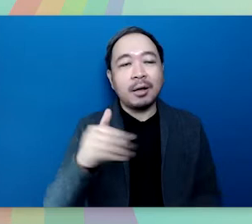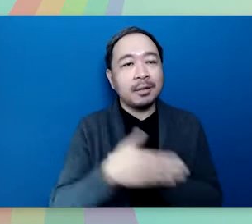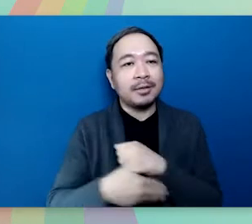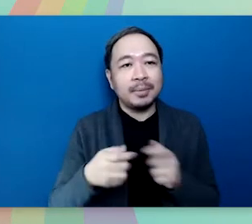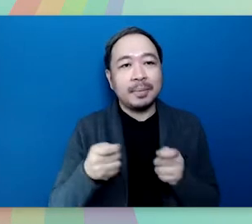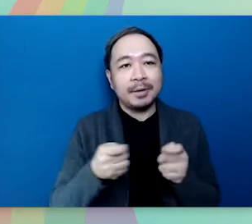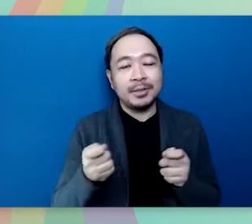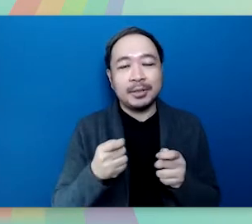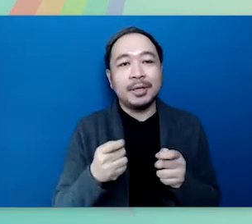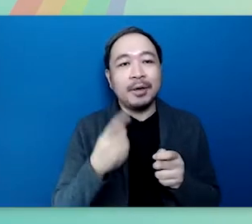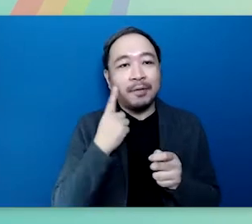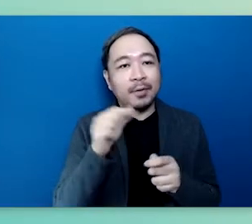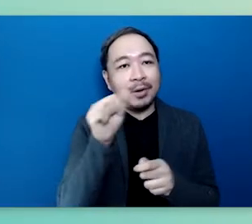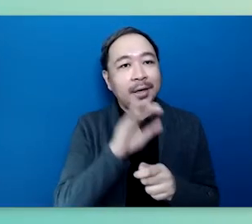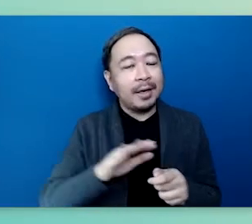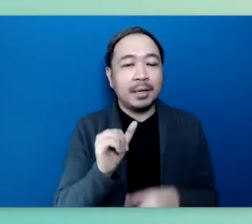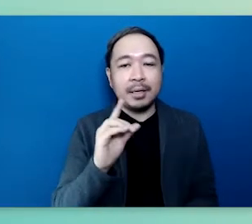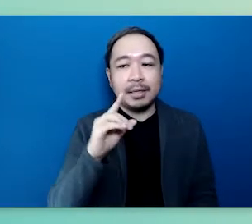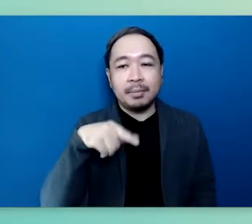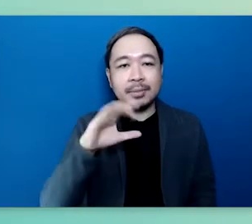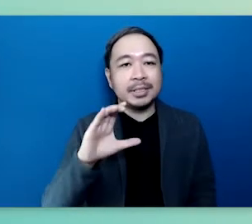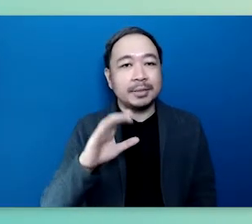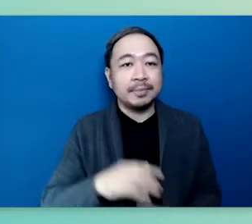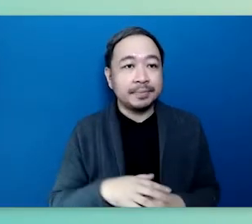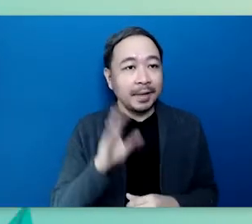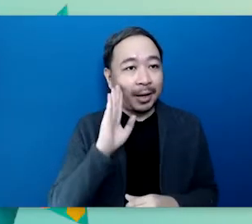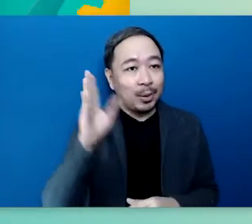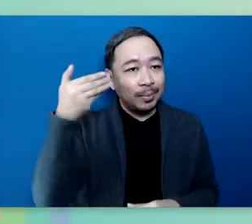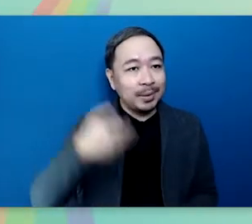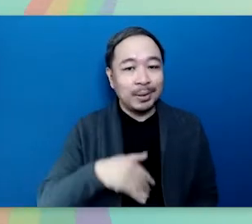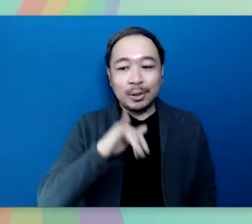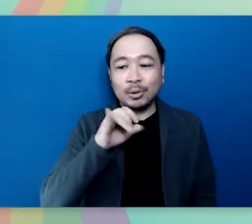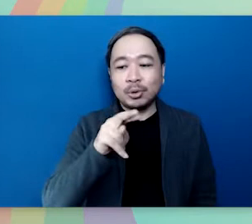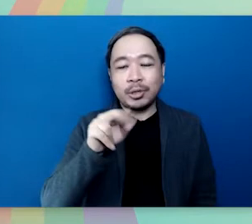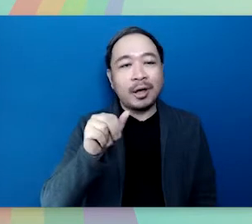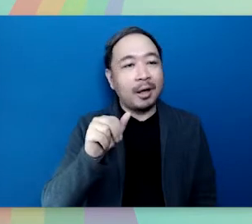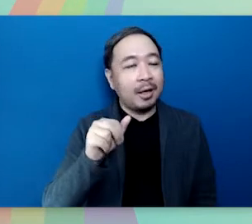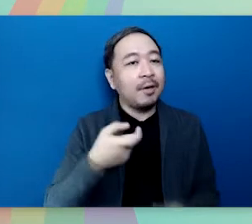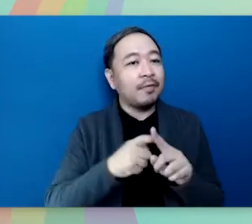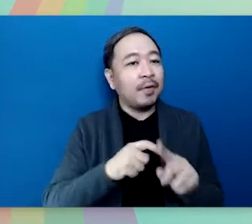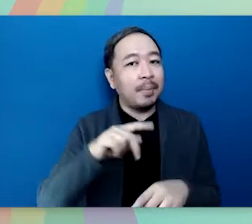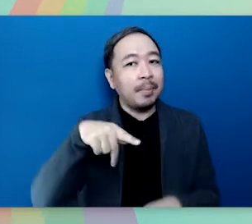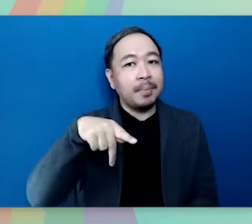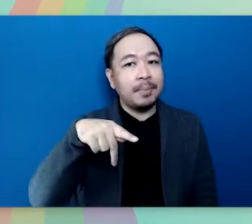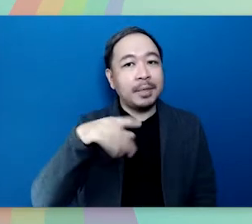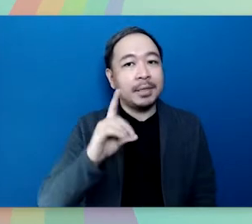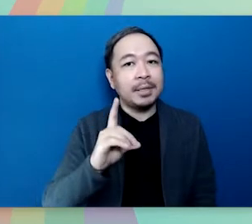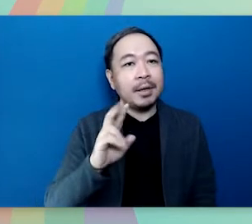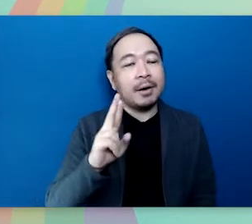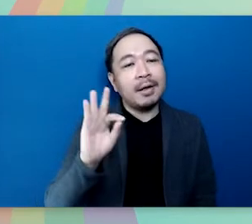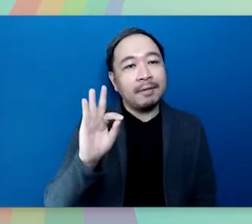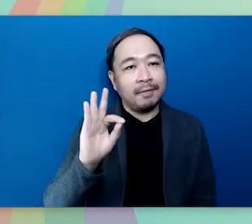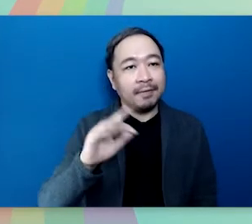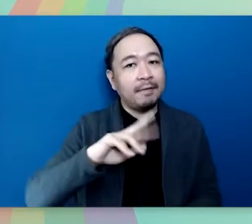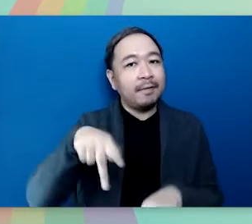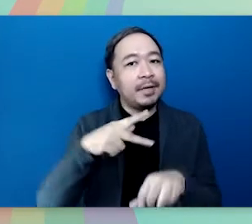asian disaster preparedness center or abpc hello and i'm jonna bakilias from philippine disaster resilience foundation so what